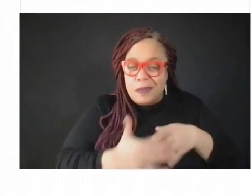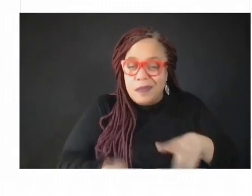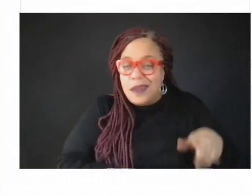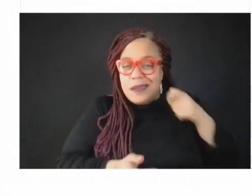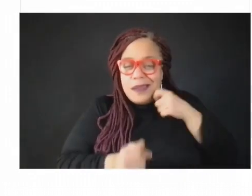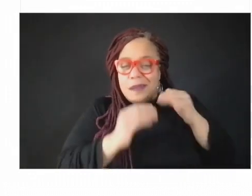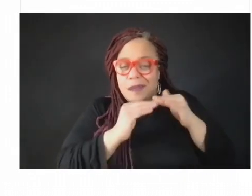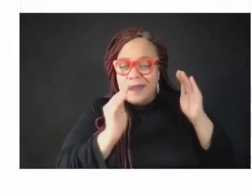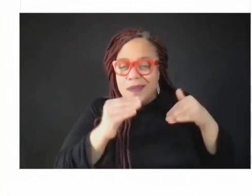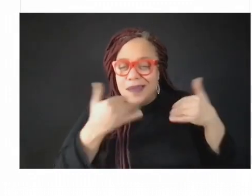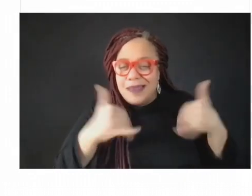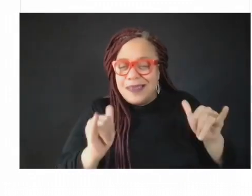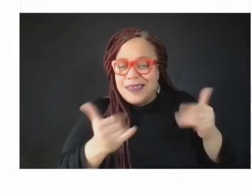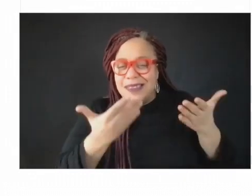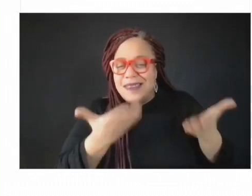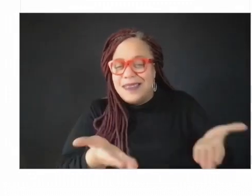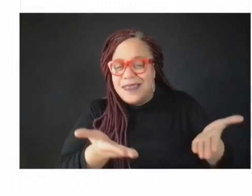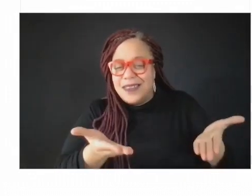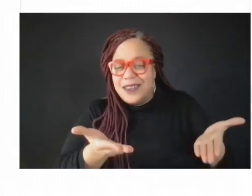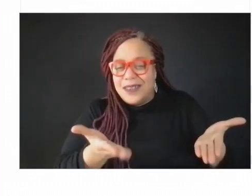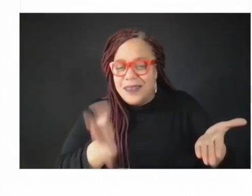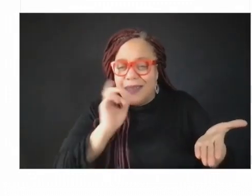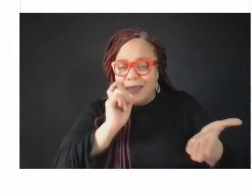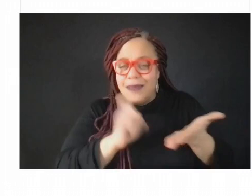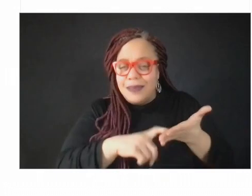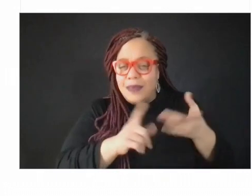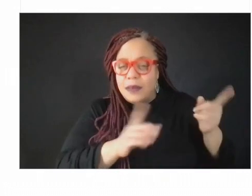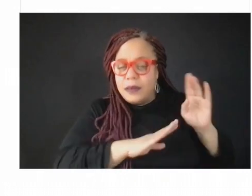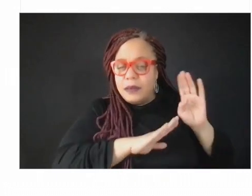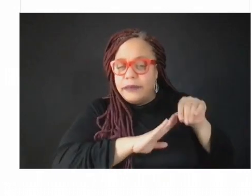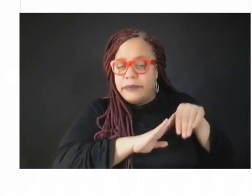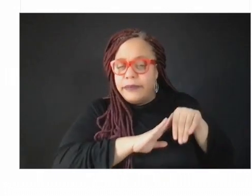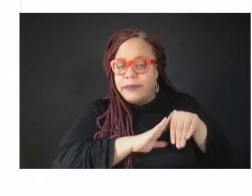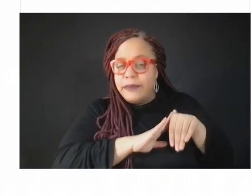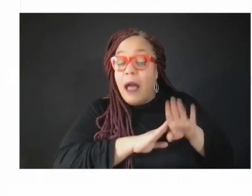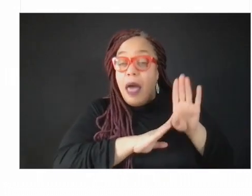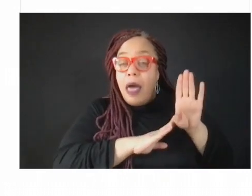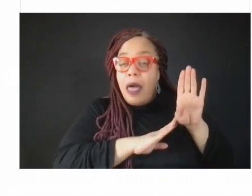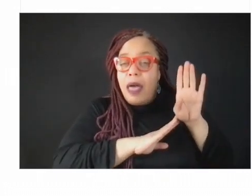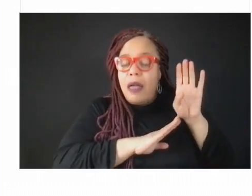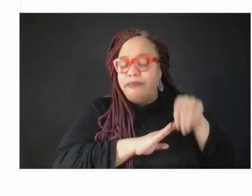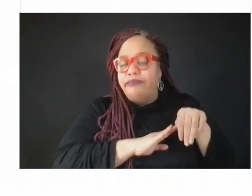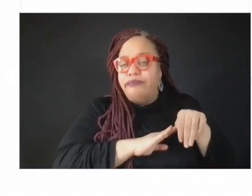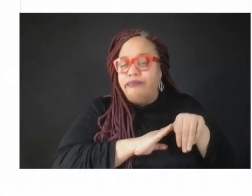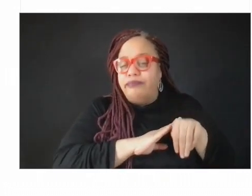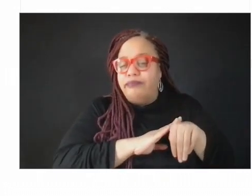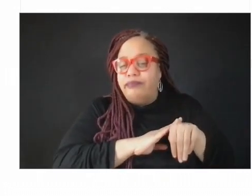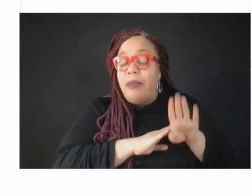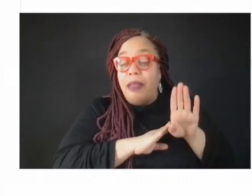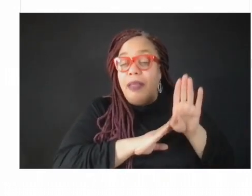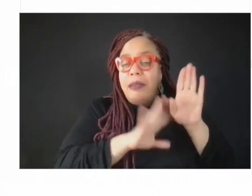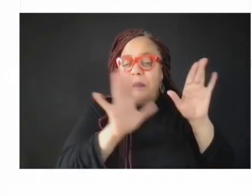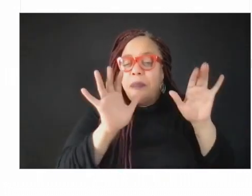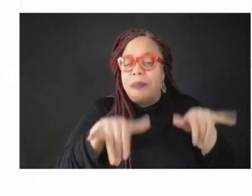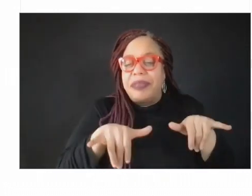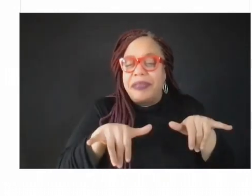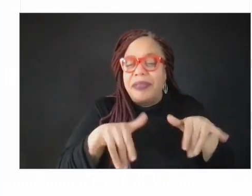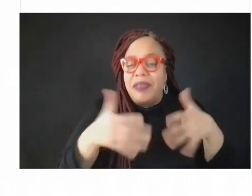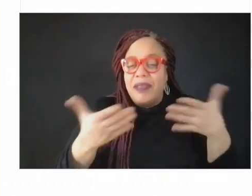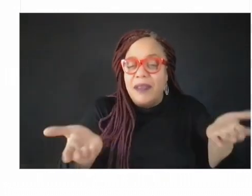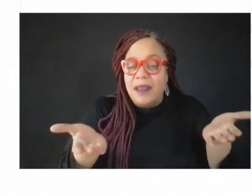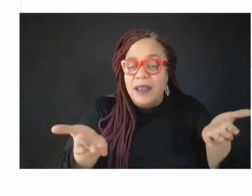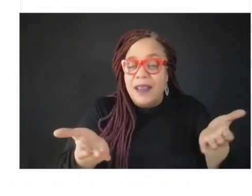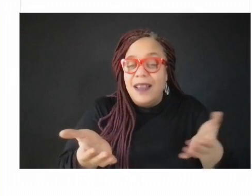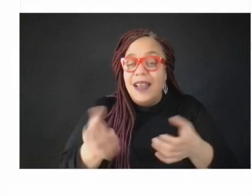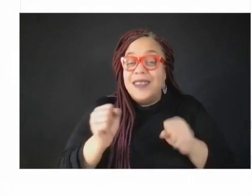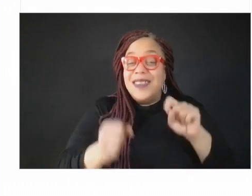commitment to that. And so, all of these efforts that we know, Stephen and others are exactly right. We know this